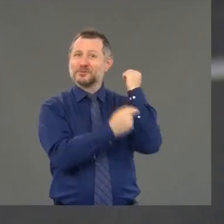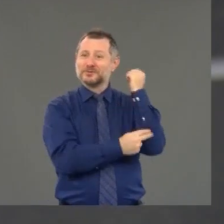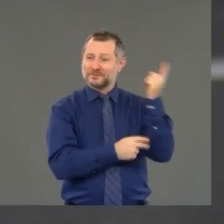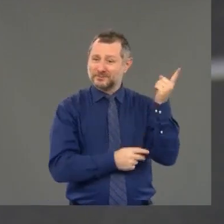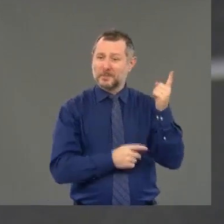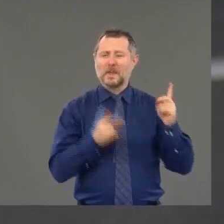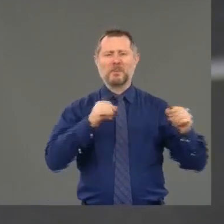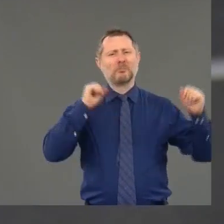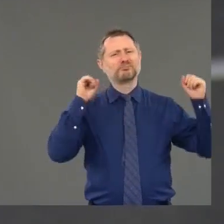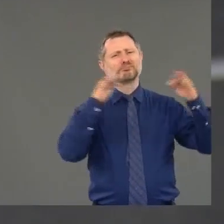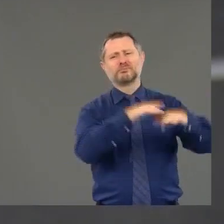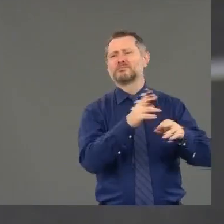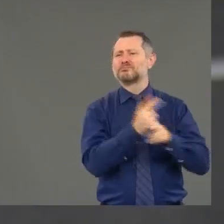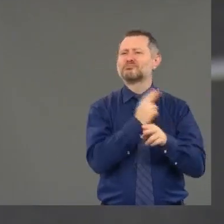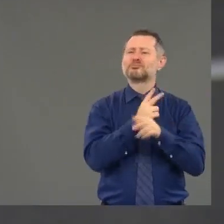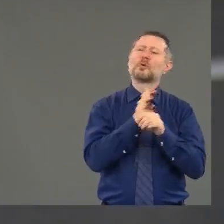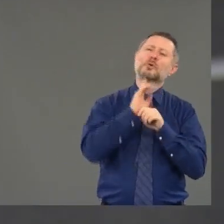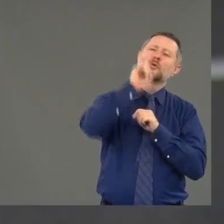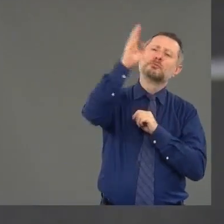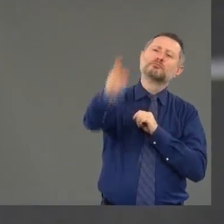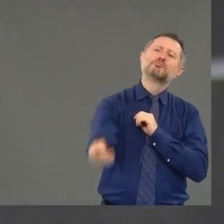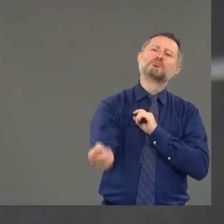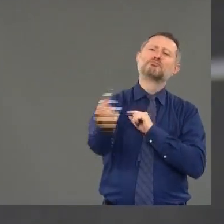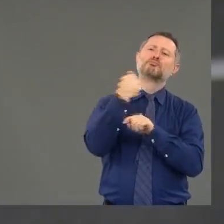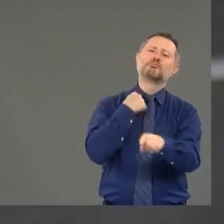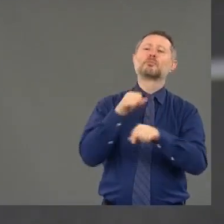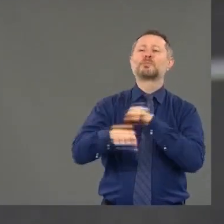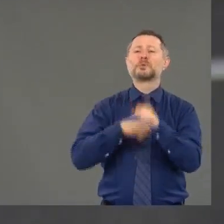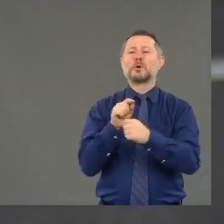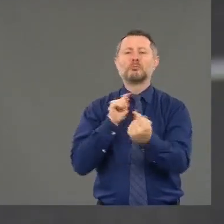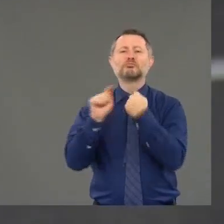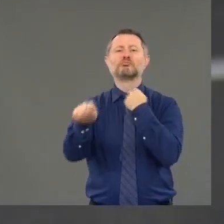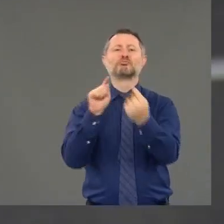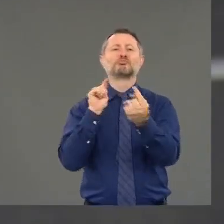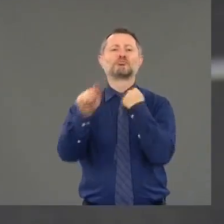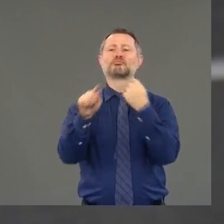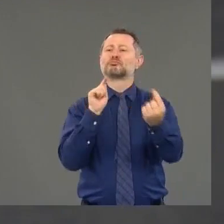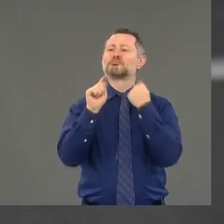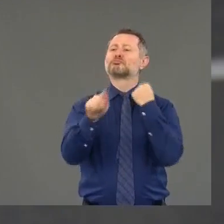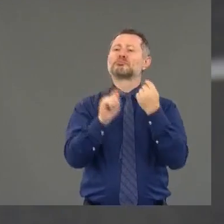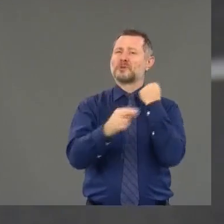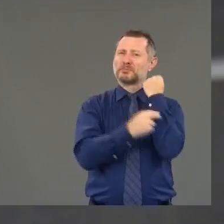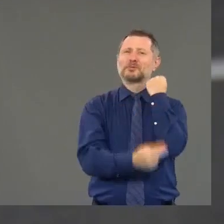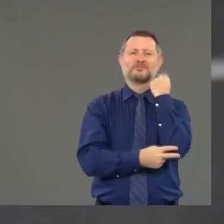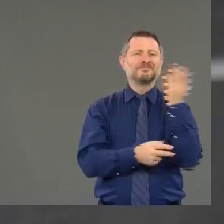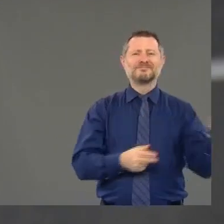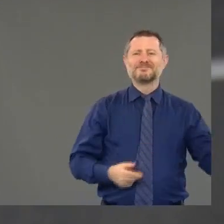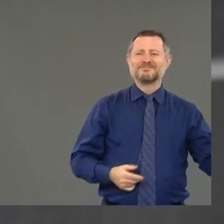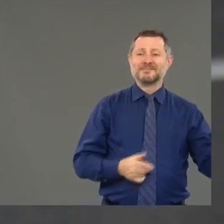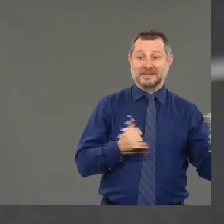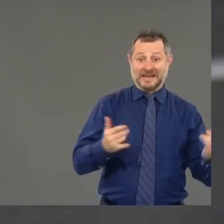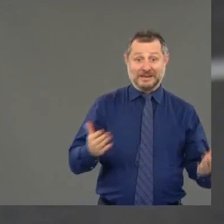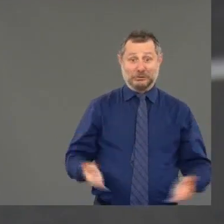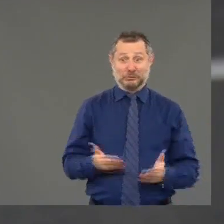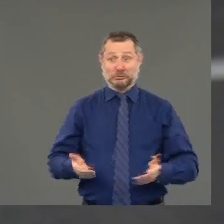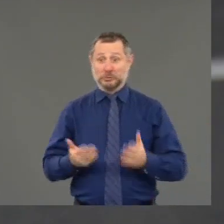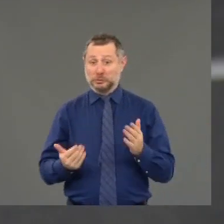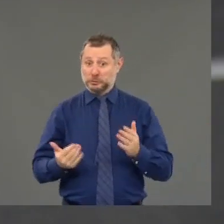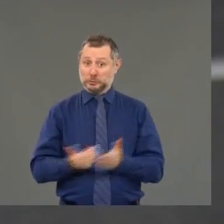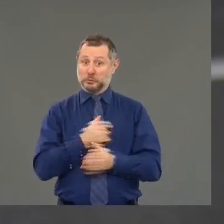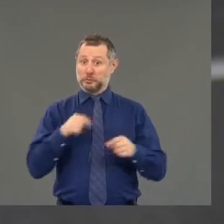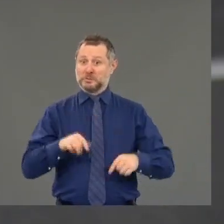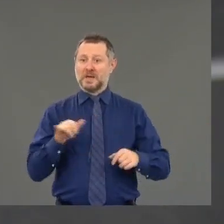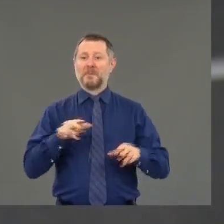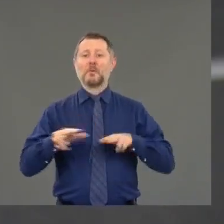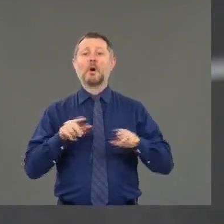people by the thousands go just to walk over the Hudson. Here you can walk